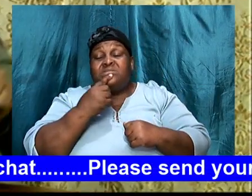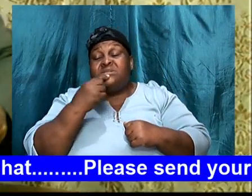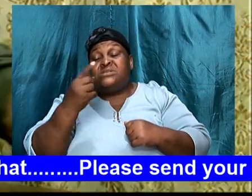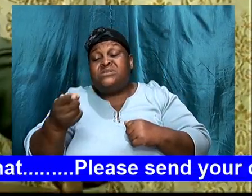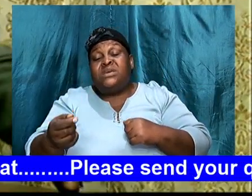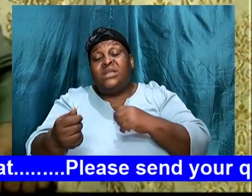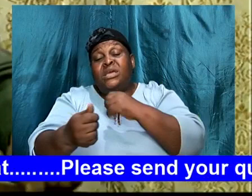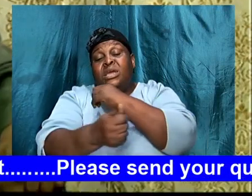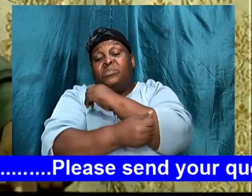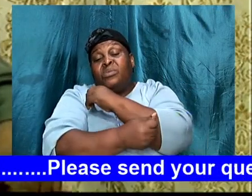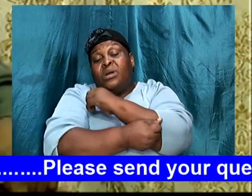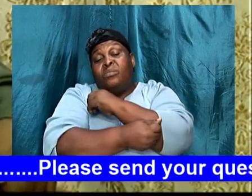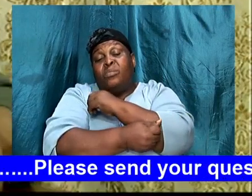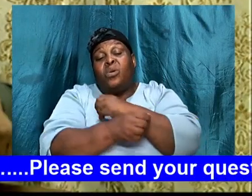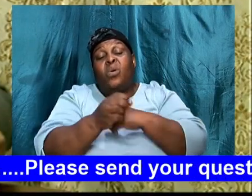I will not establish, my covenant with him,